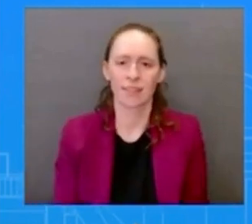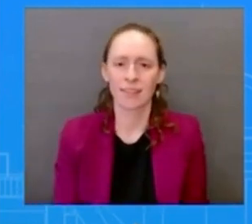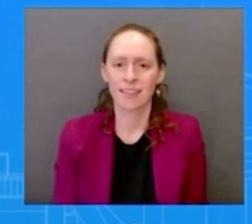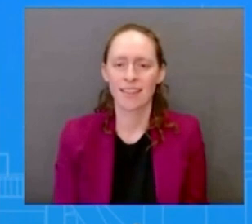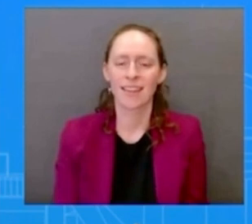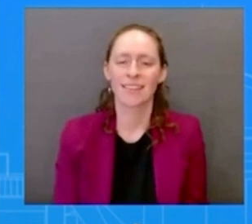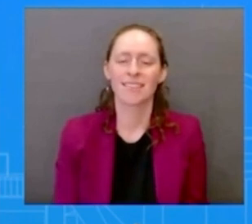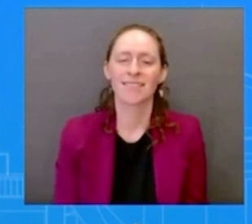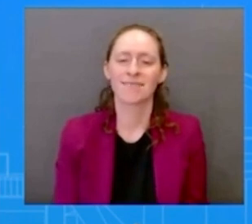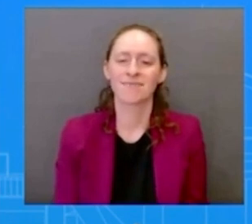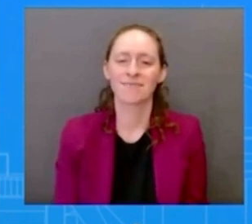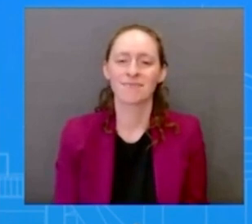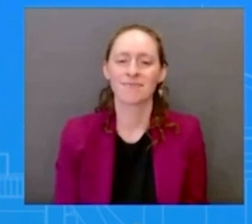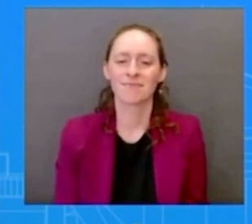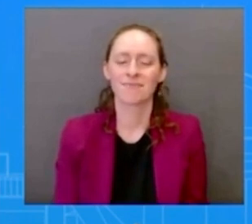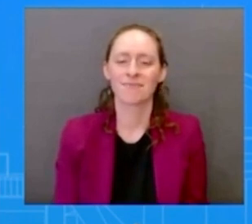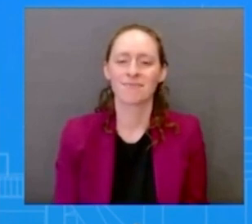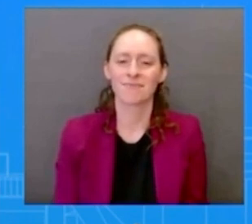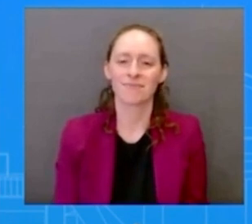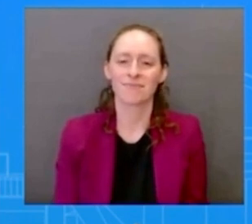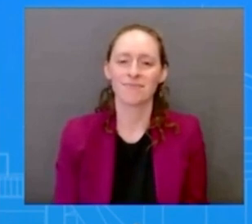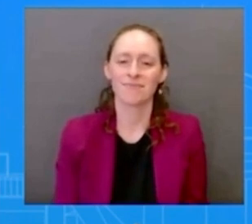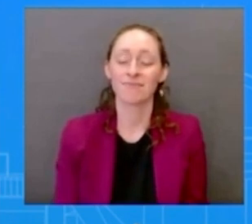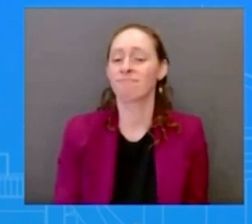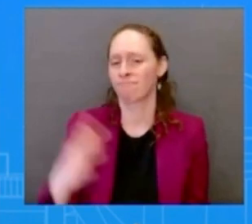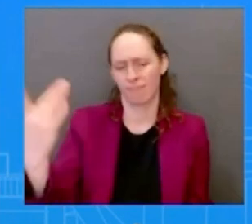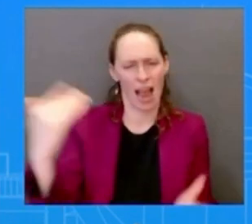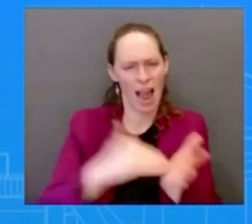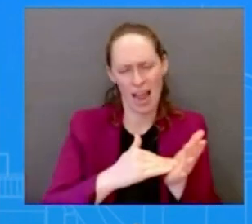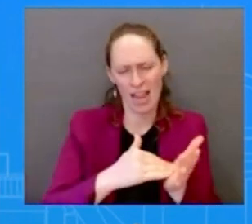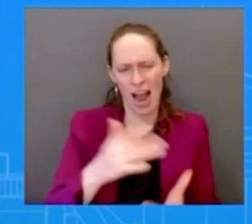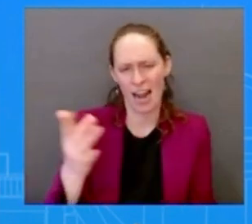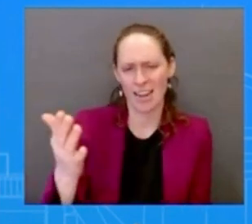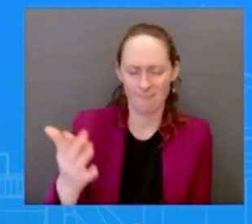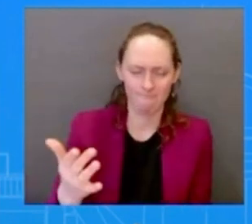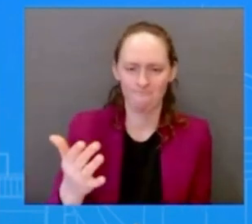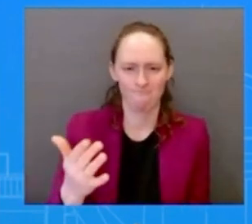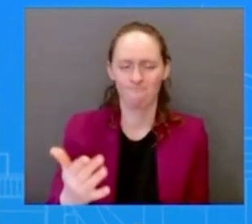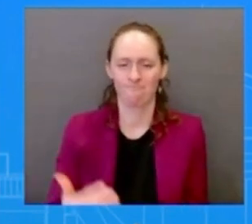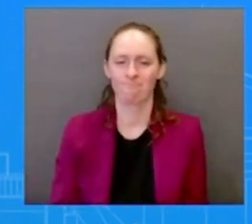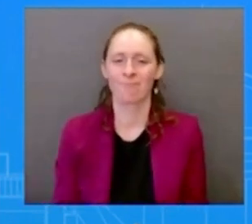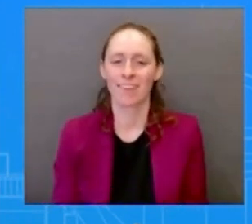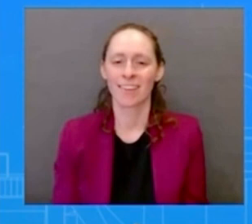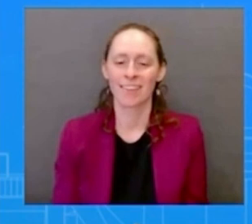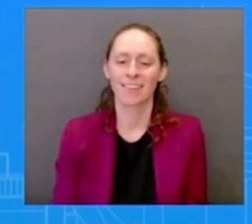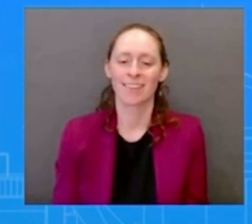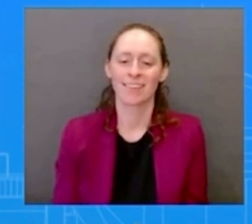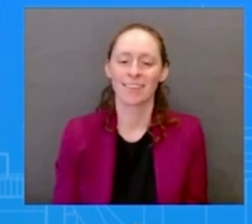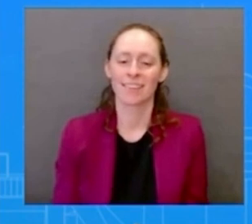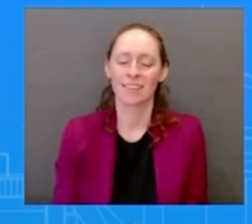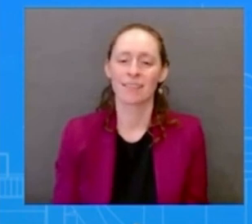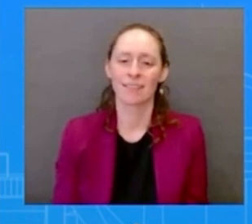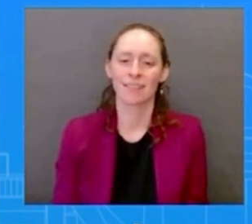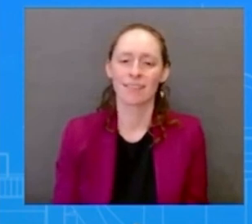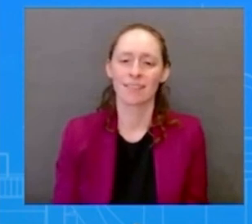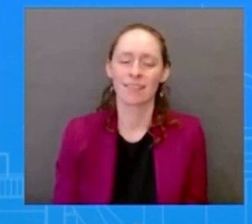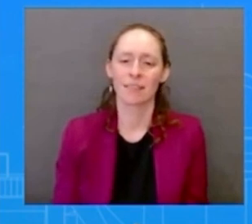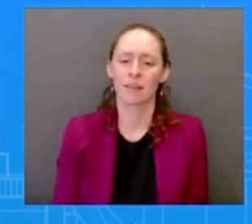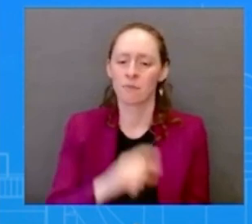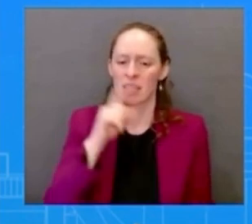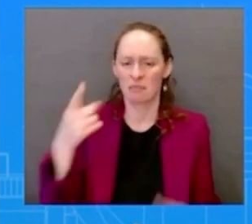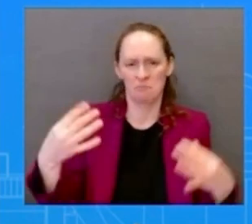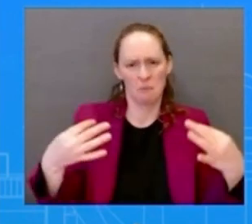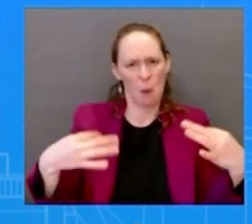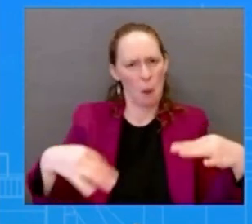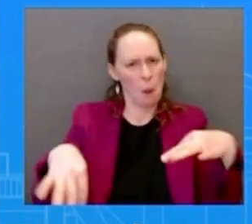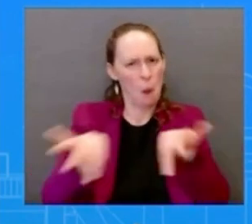uh and again just to add he embedded himself into the um into the core team of the White House uh response team